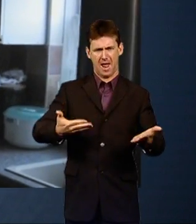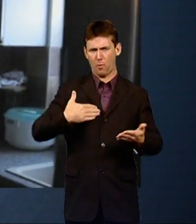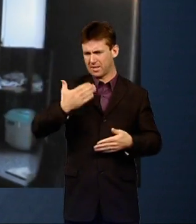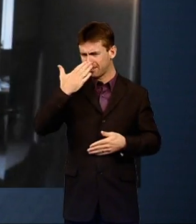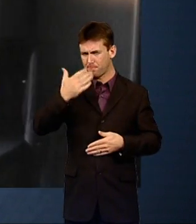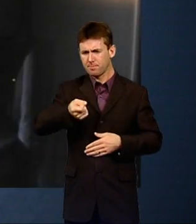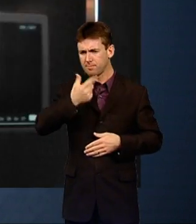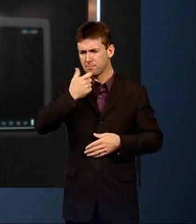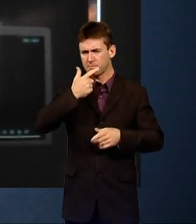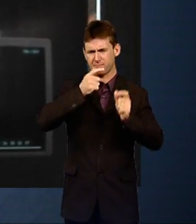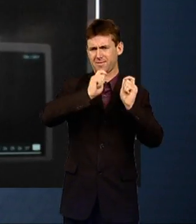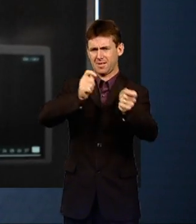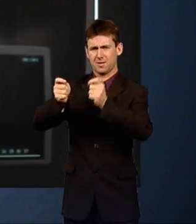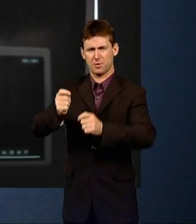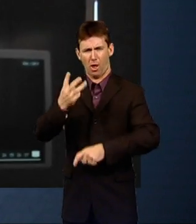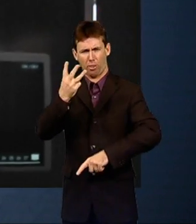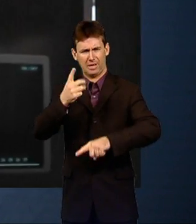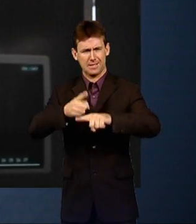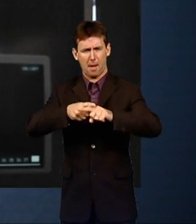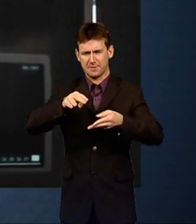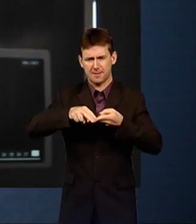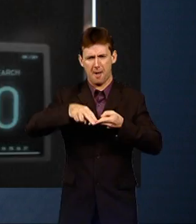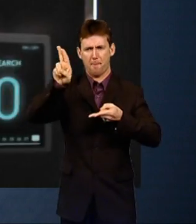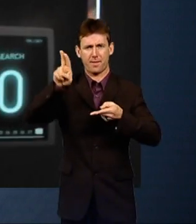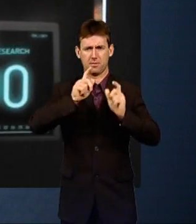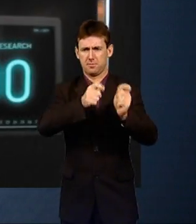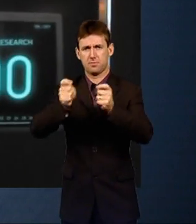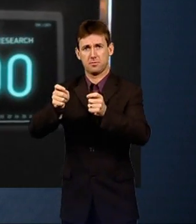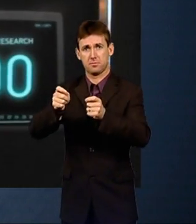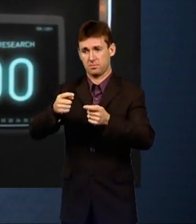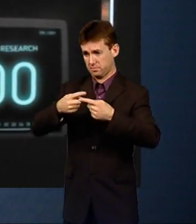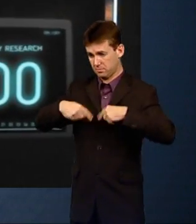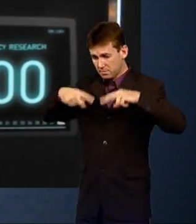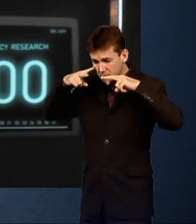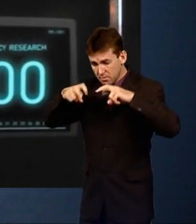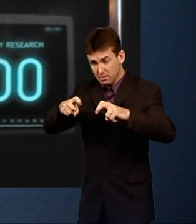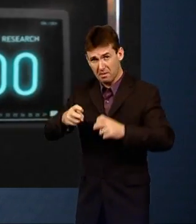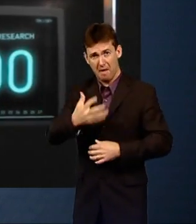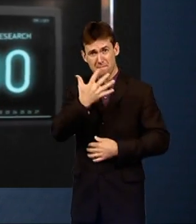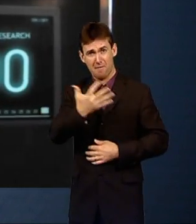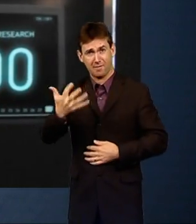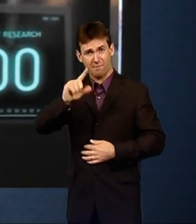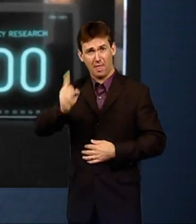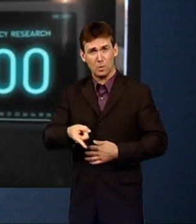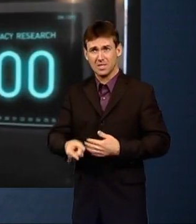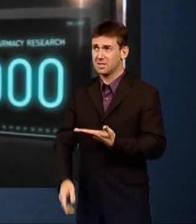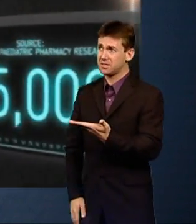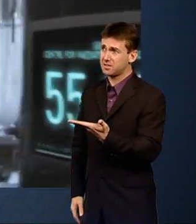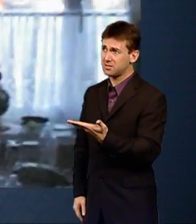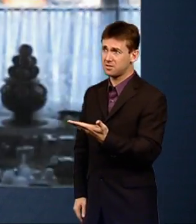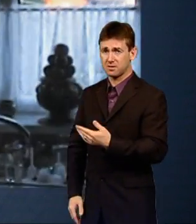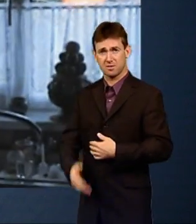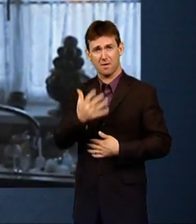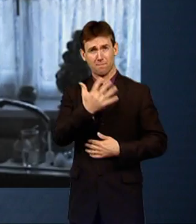doesn't know how many of our children are on these drugs, but we've discovered nearly 55,000 were prescribed them by their GPs